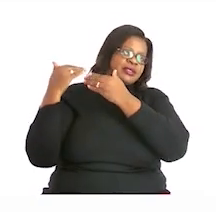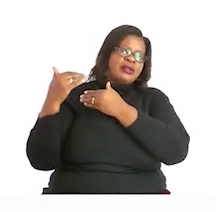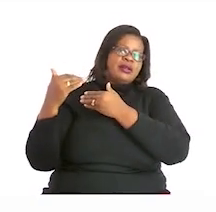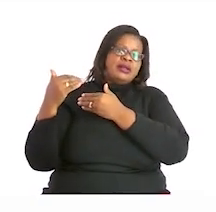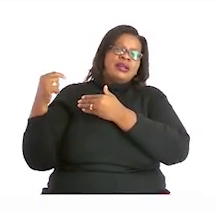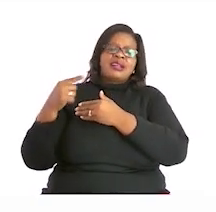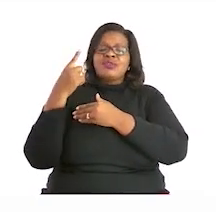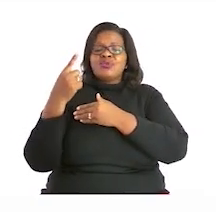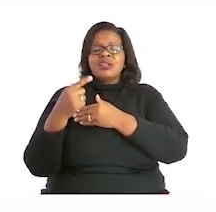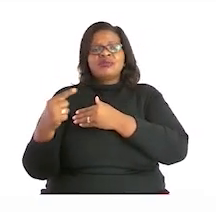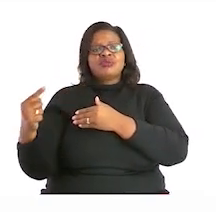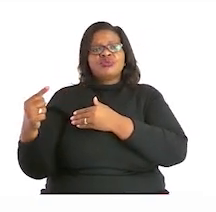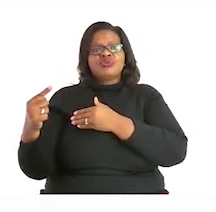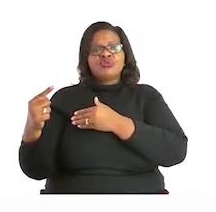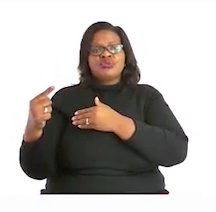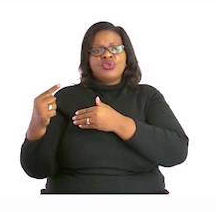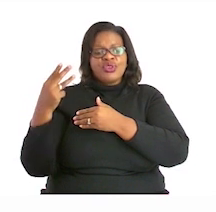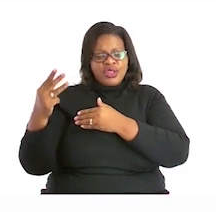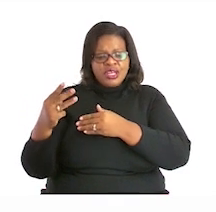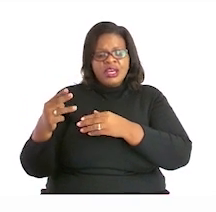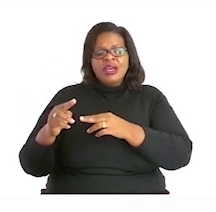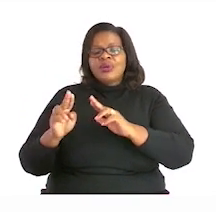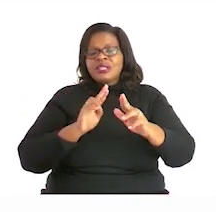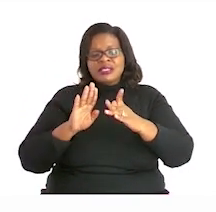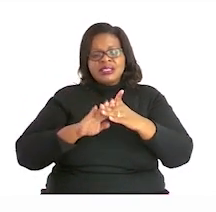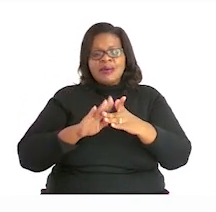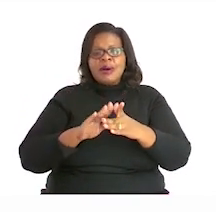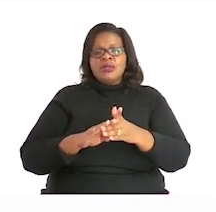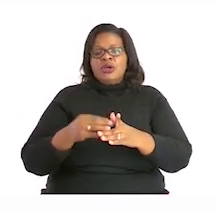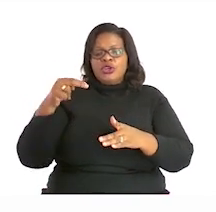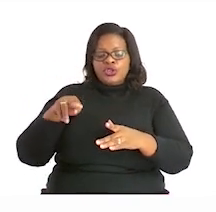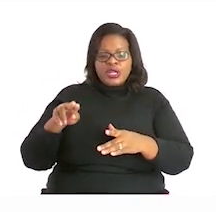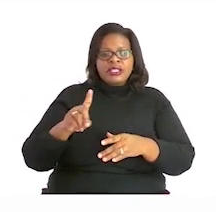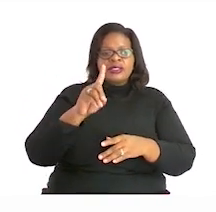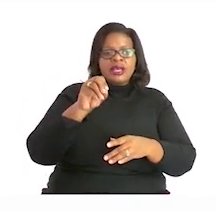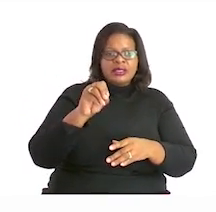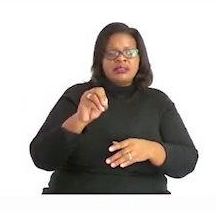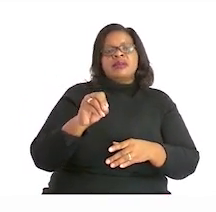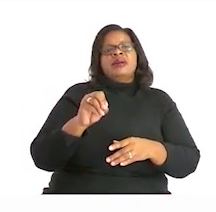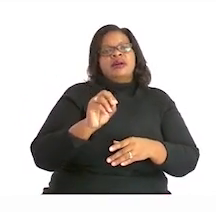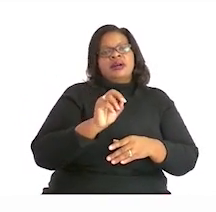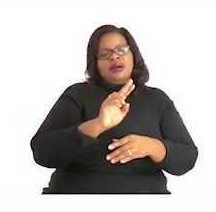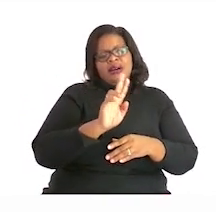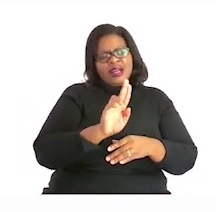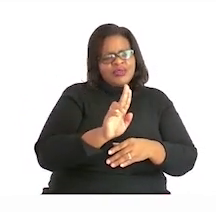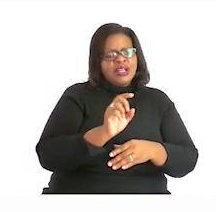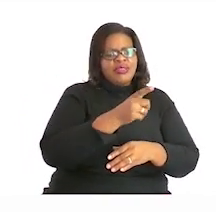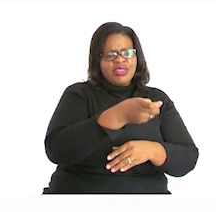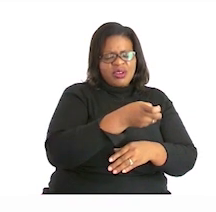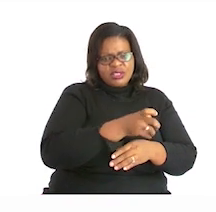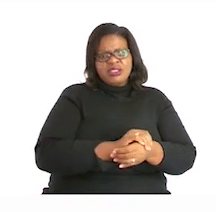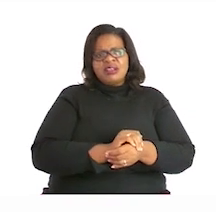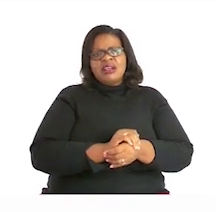two, and three, we always heard the teacher talked about units, tens, hundreds, thousands. Now, that is the